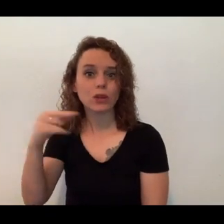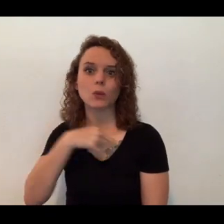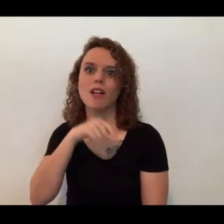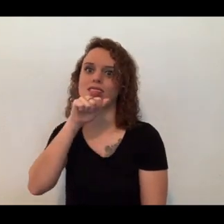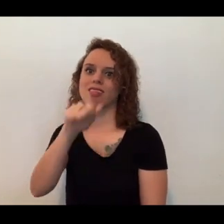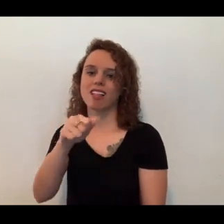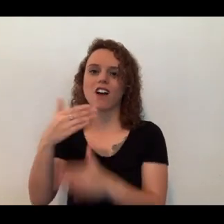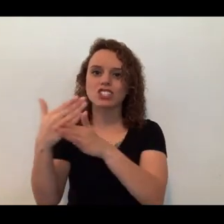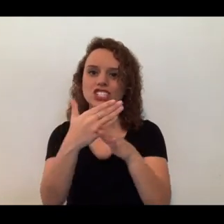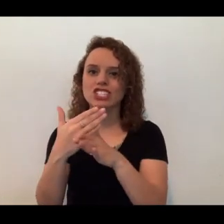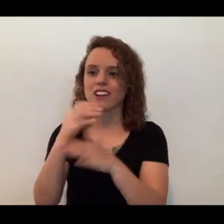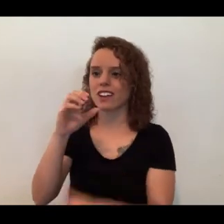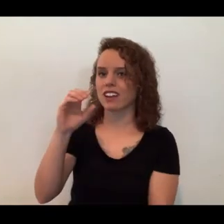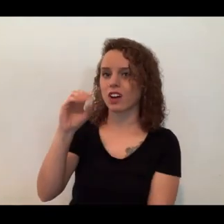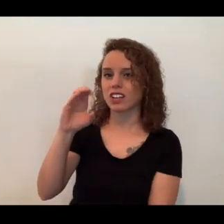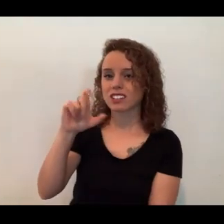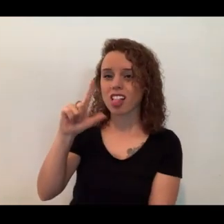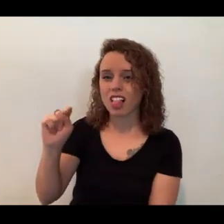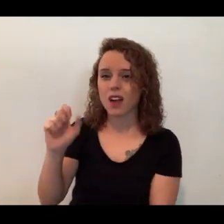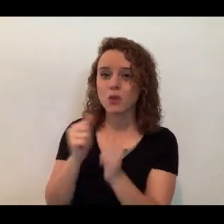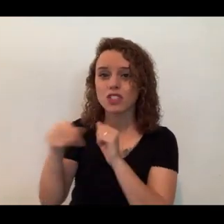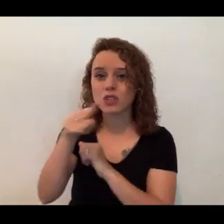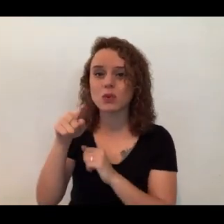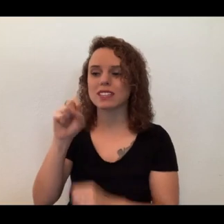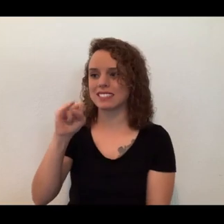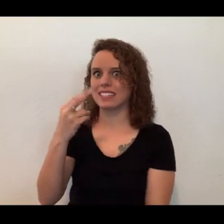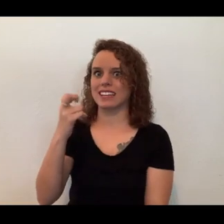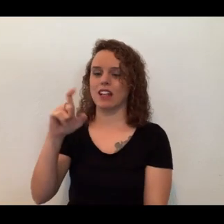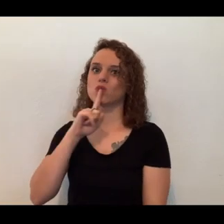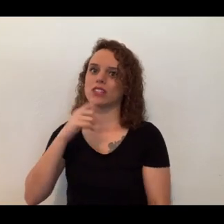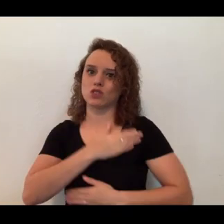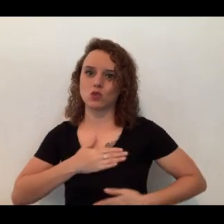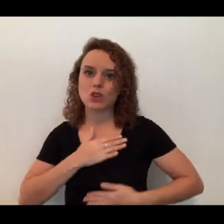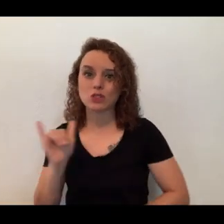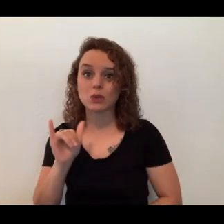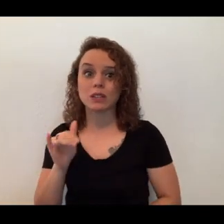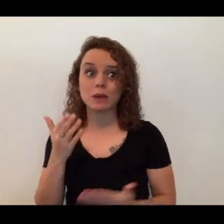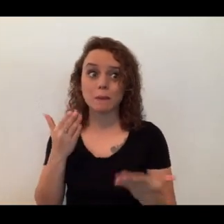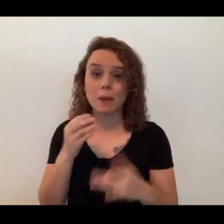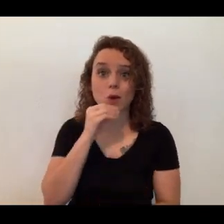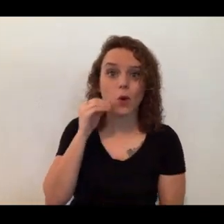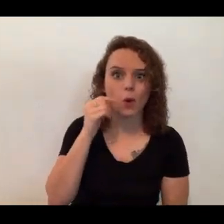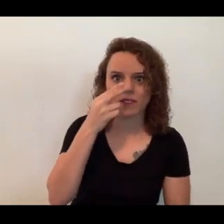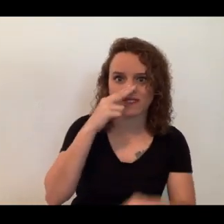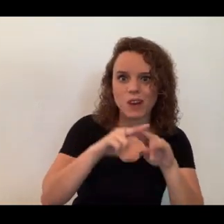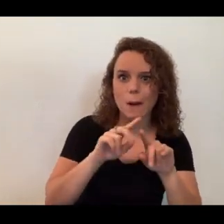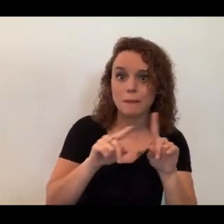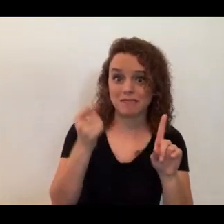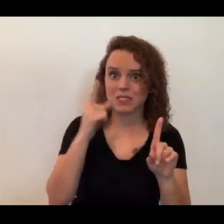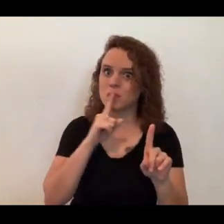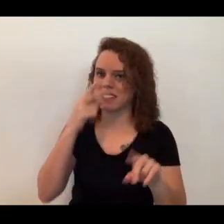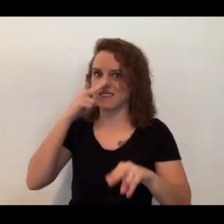everything, seeing everything. You know, this might be fun for you guys at home, but it's super fun for our animals to get out, see new